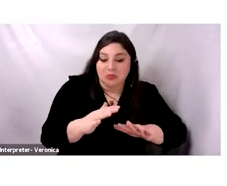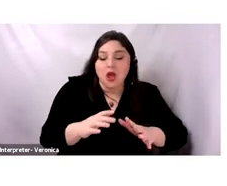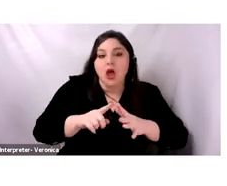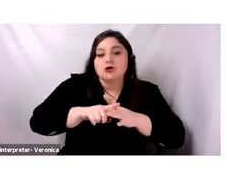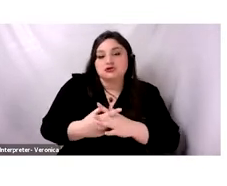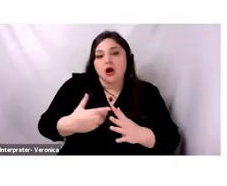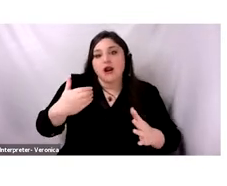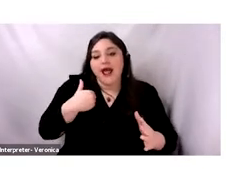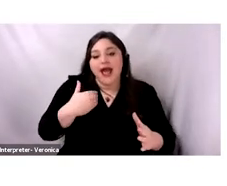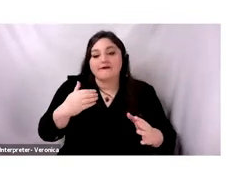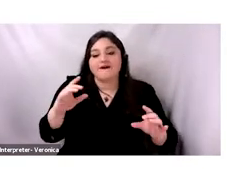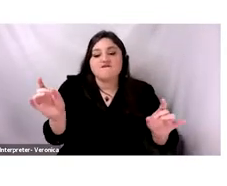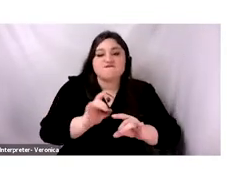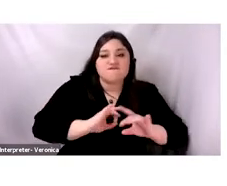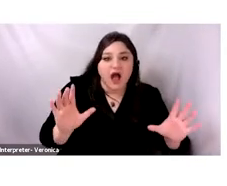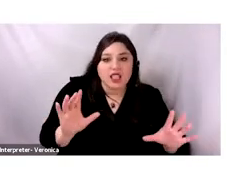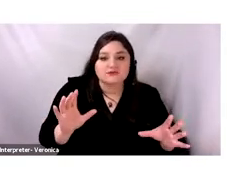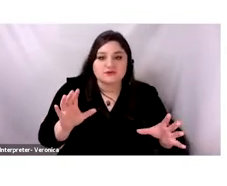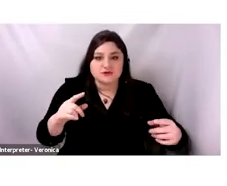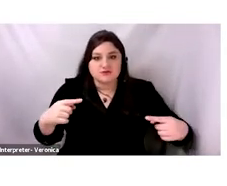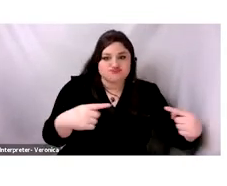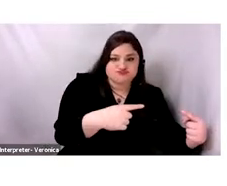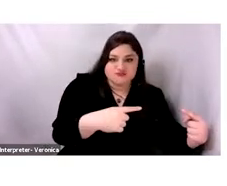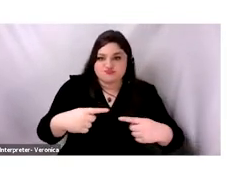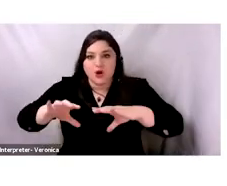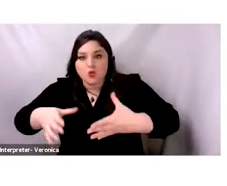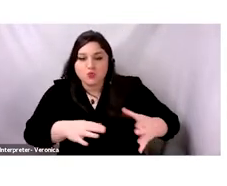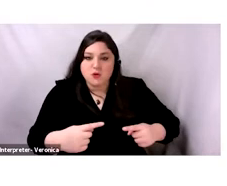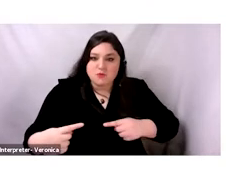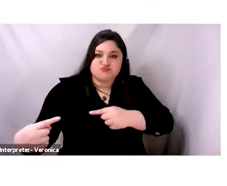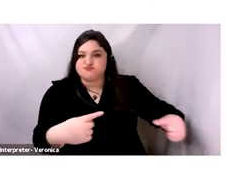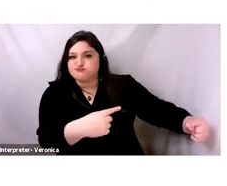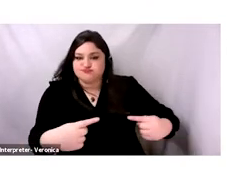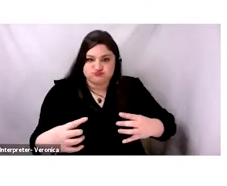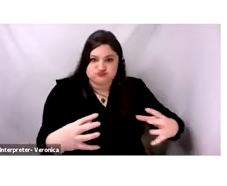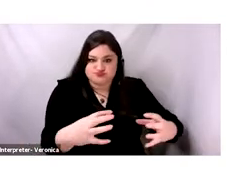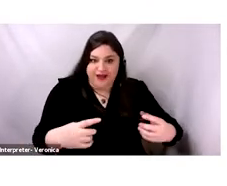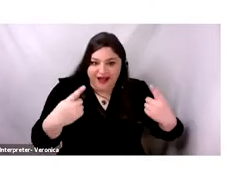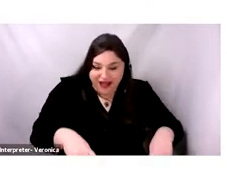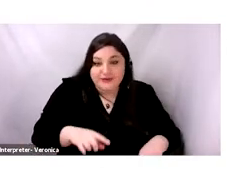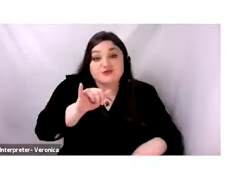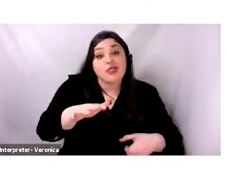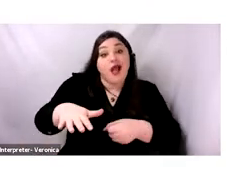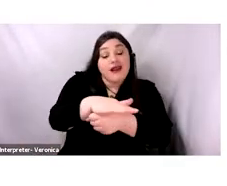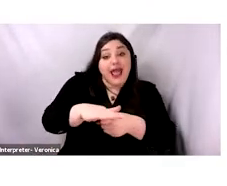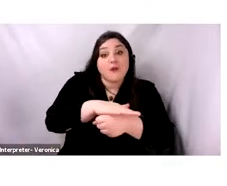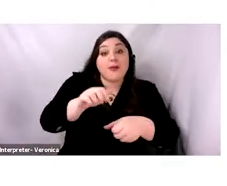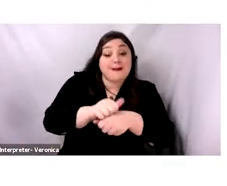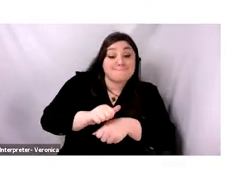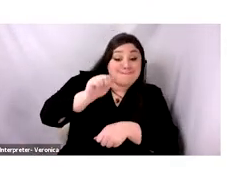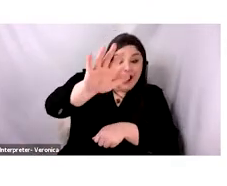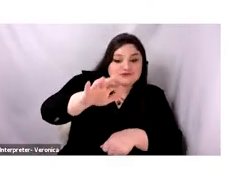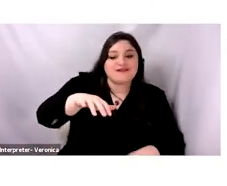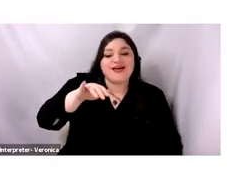sectarian clashes, years, the area that we call Mount Lebanon, so the mountainous core of